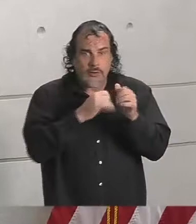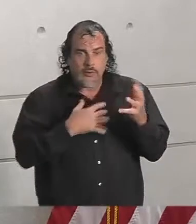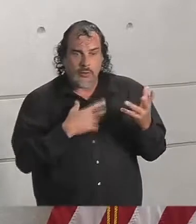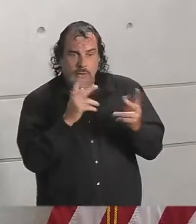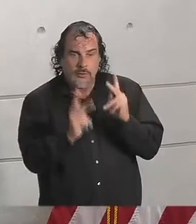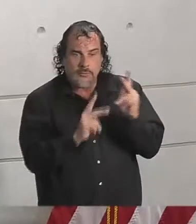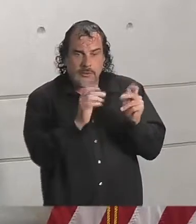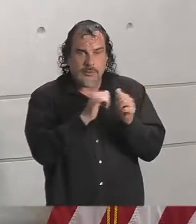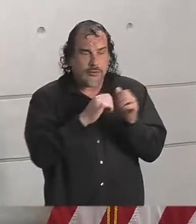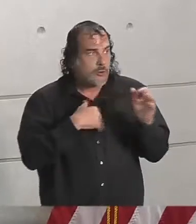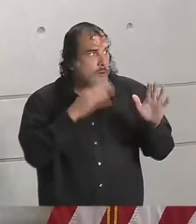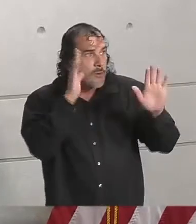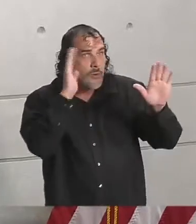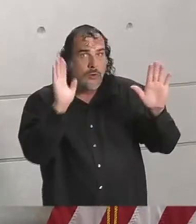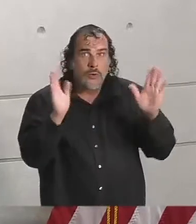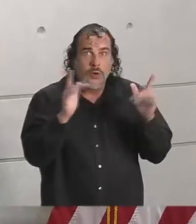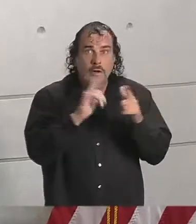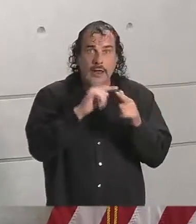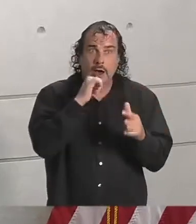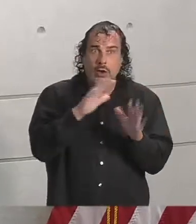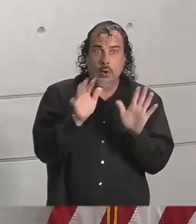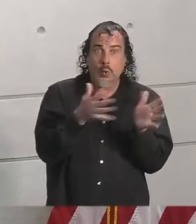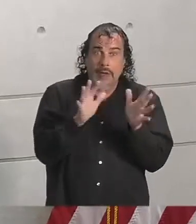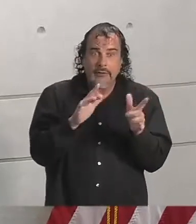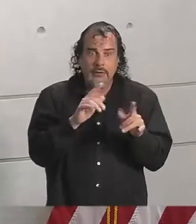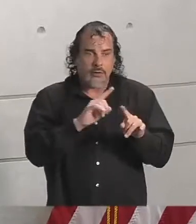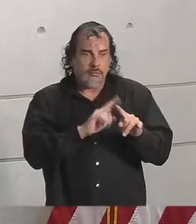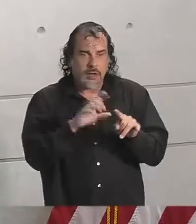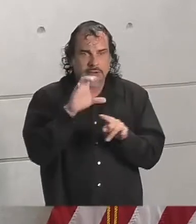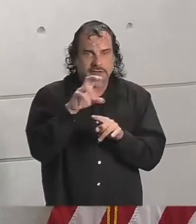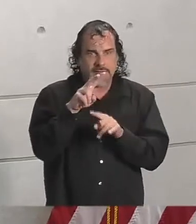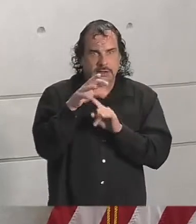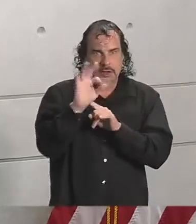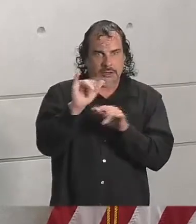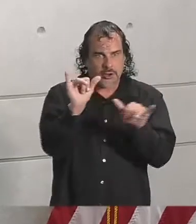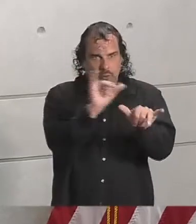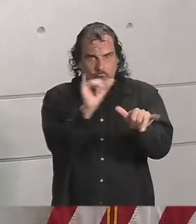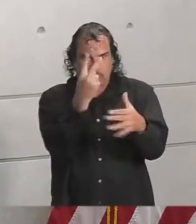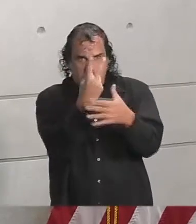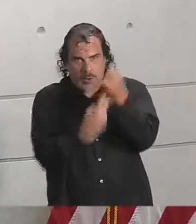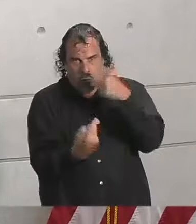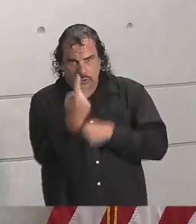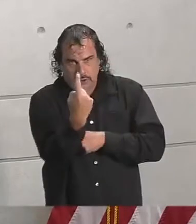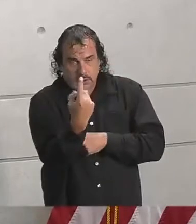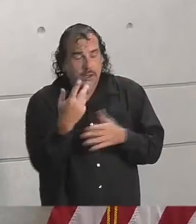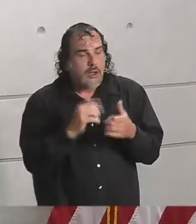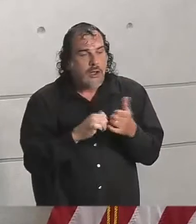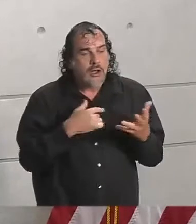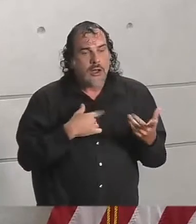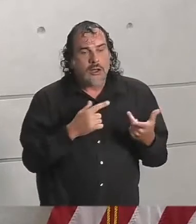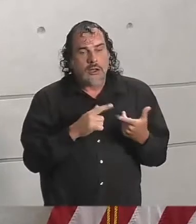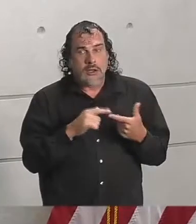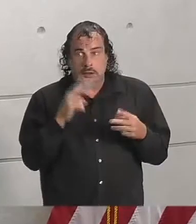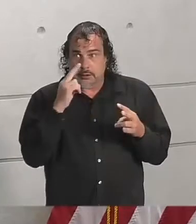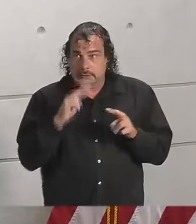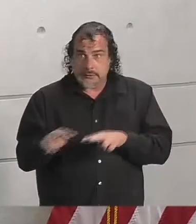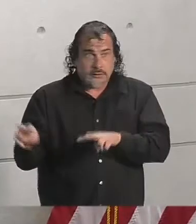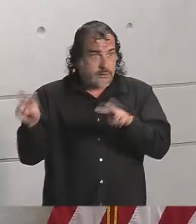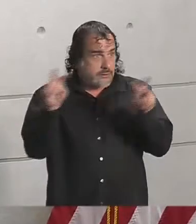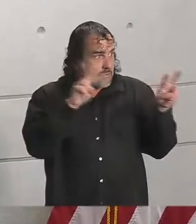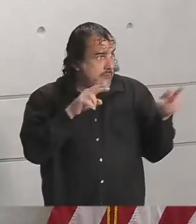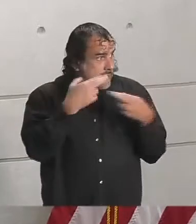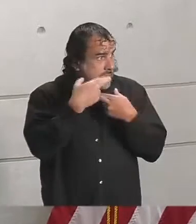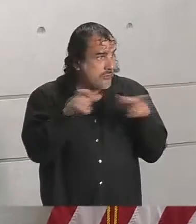be aware, not only weather-aware, but also virus-aware. And certainly as I look out around this particular